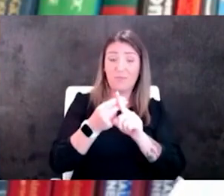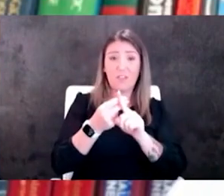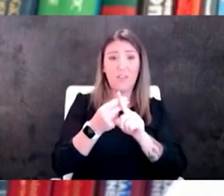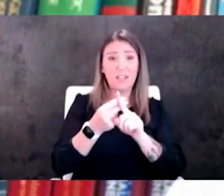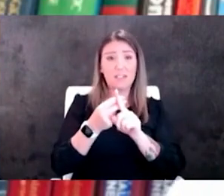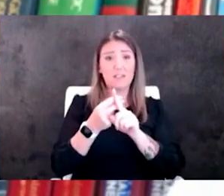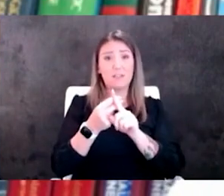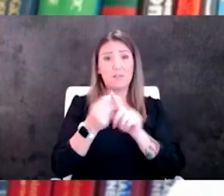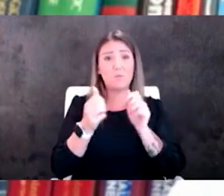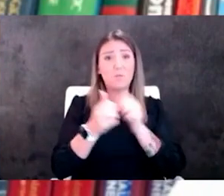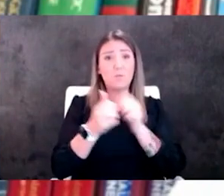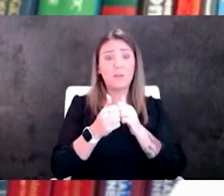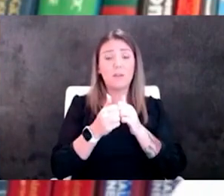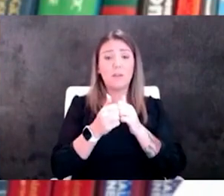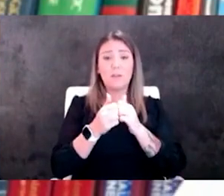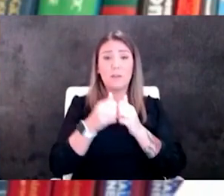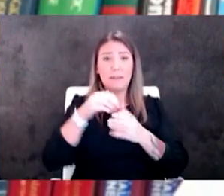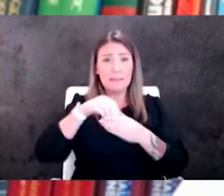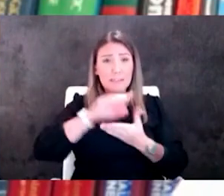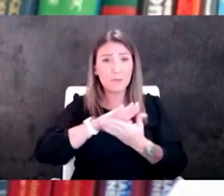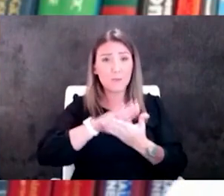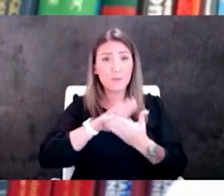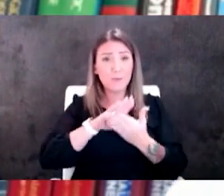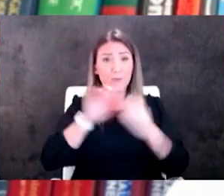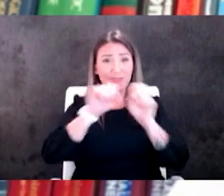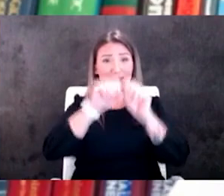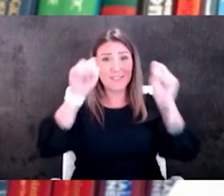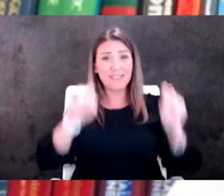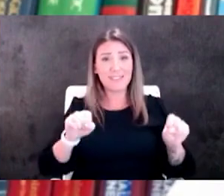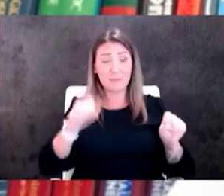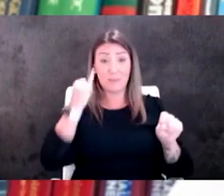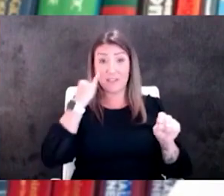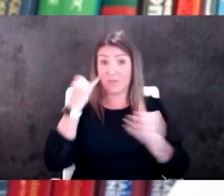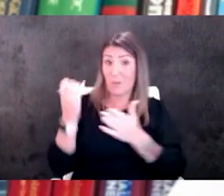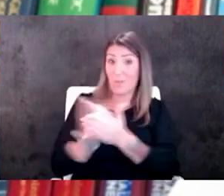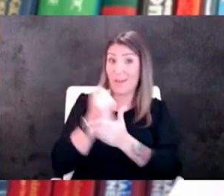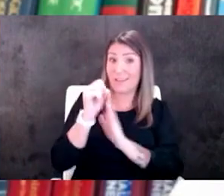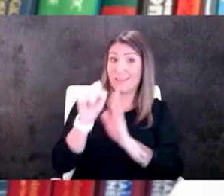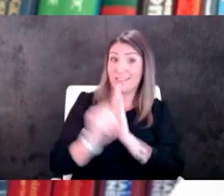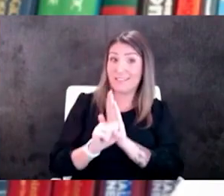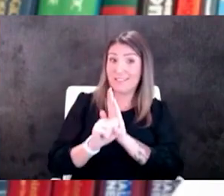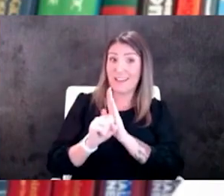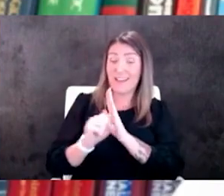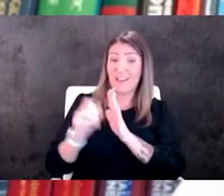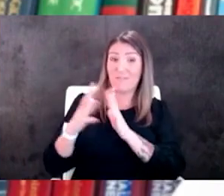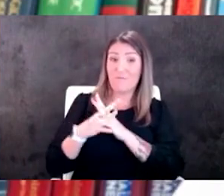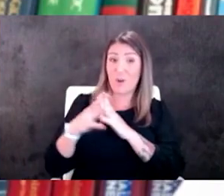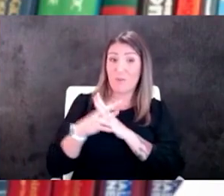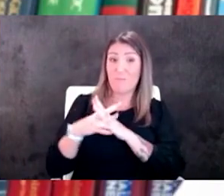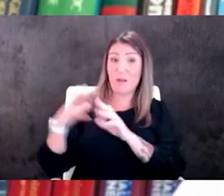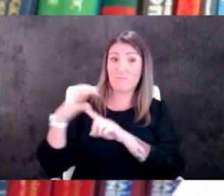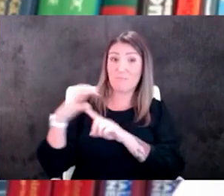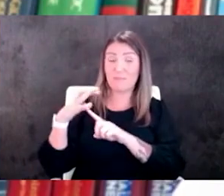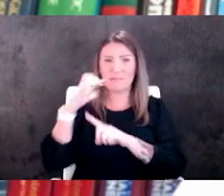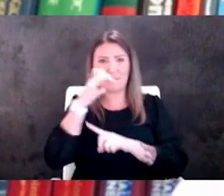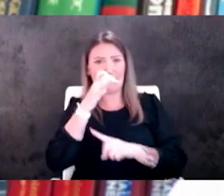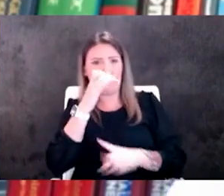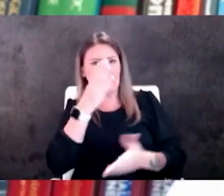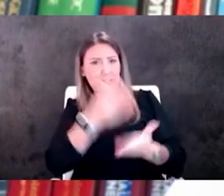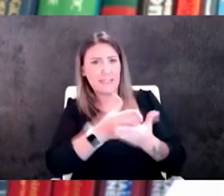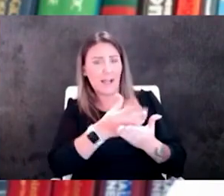the with in the school system was is if we're going to win state football championship we're not going to be locked out because